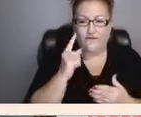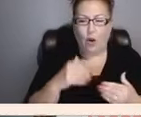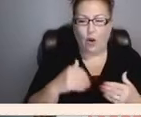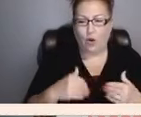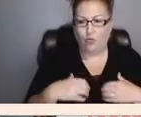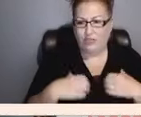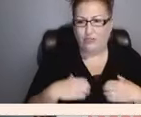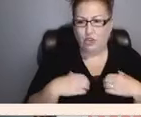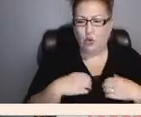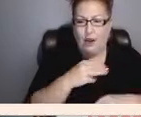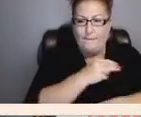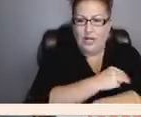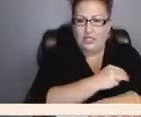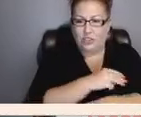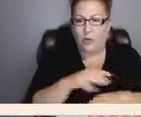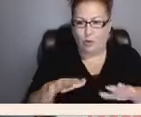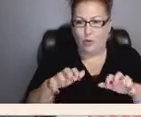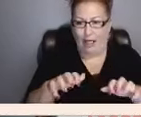paralysis.